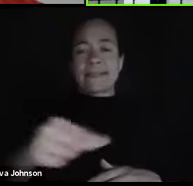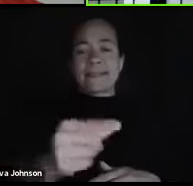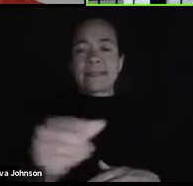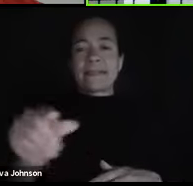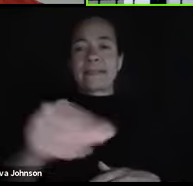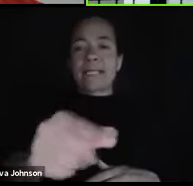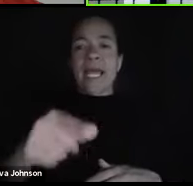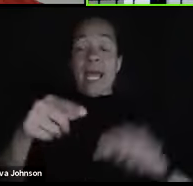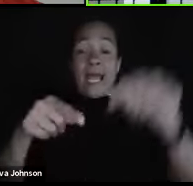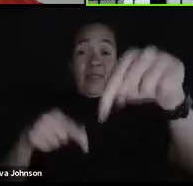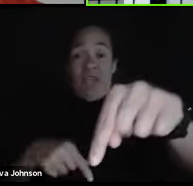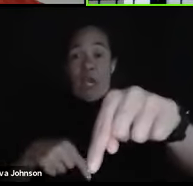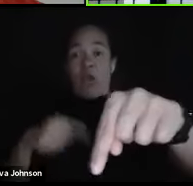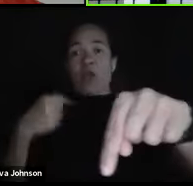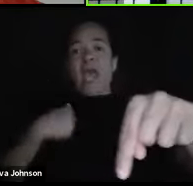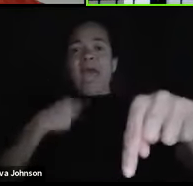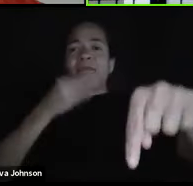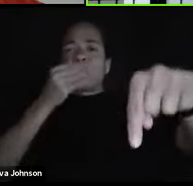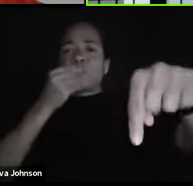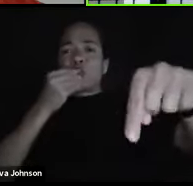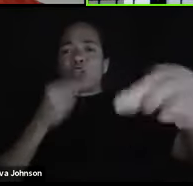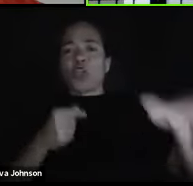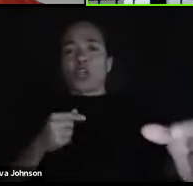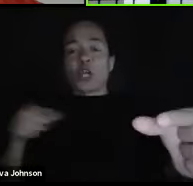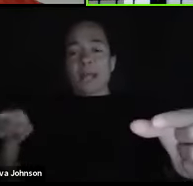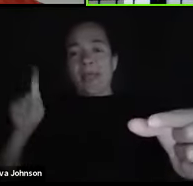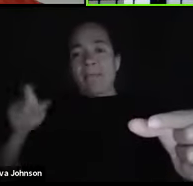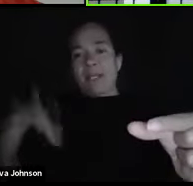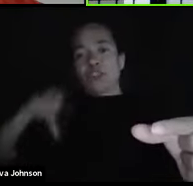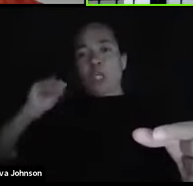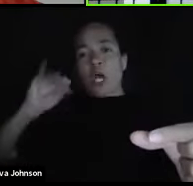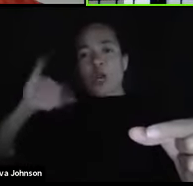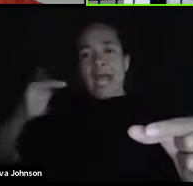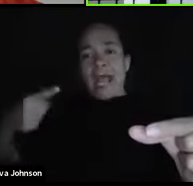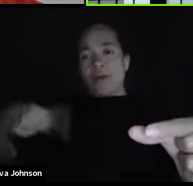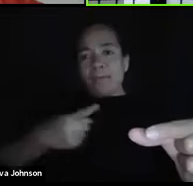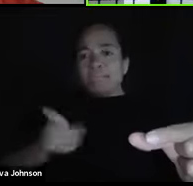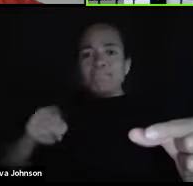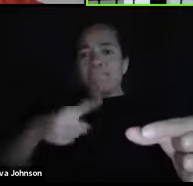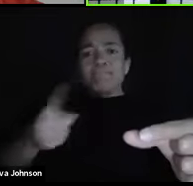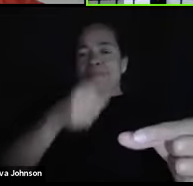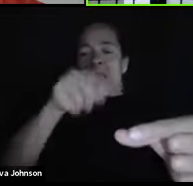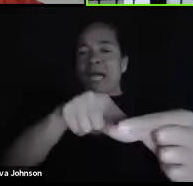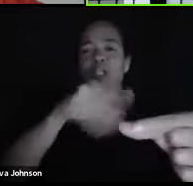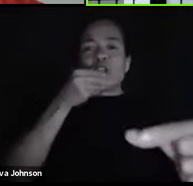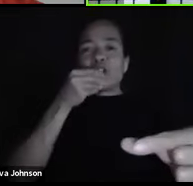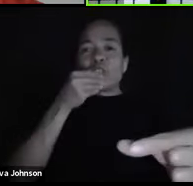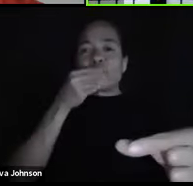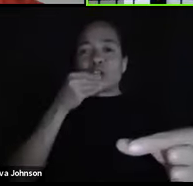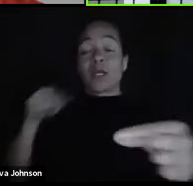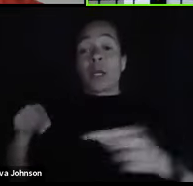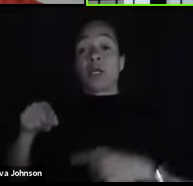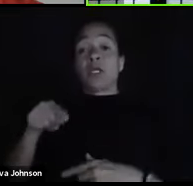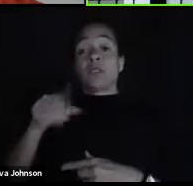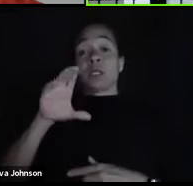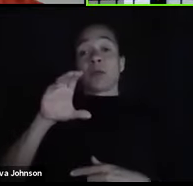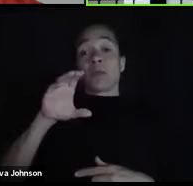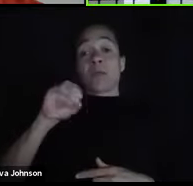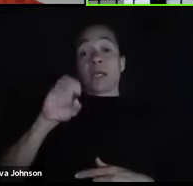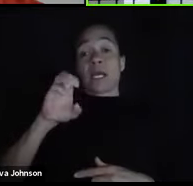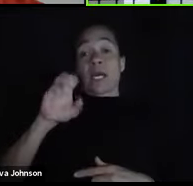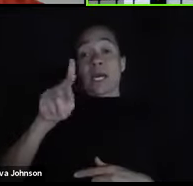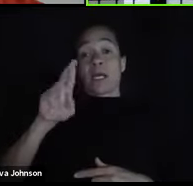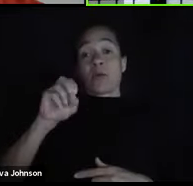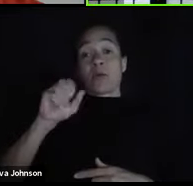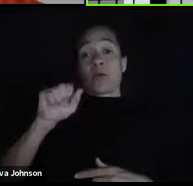had to learn to run the maze to get to the right sugar cube. Right after the cockroach ran the maze and got to the end and